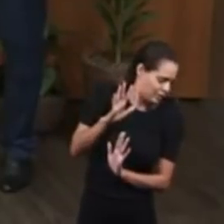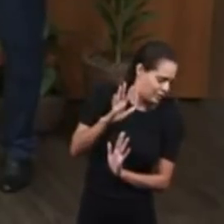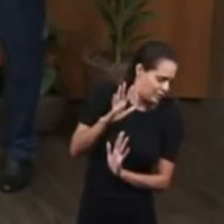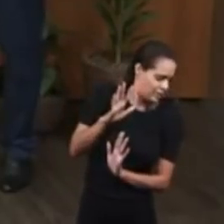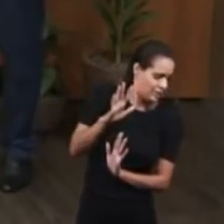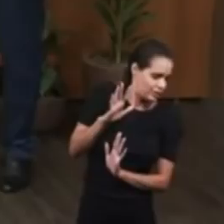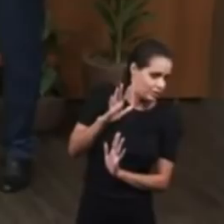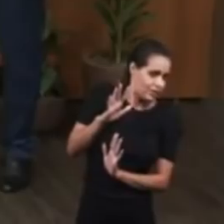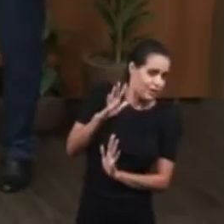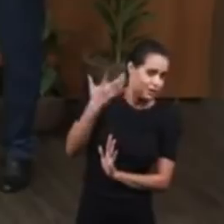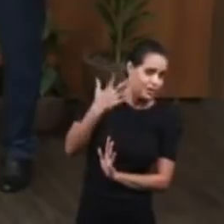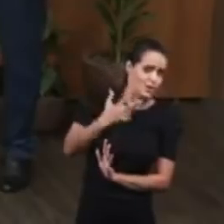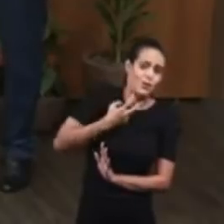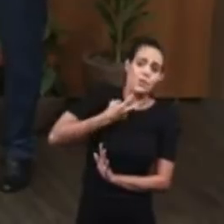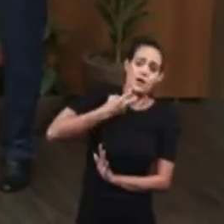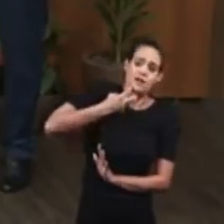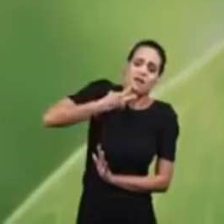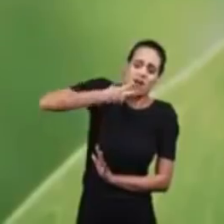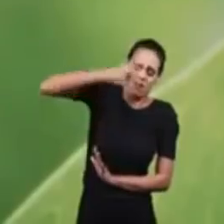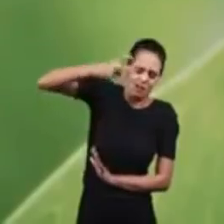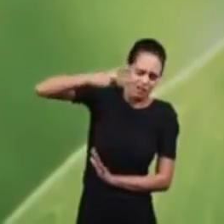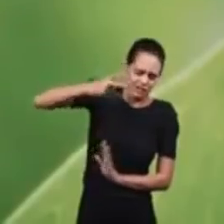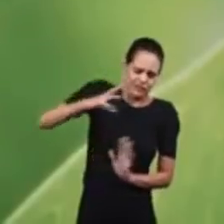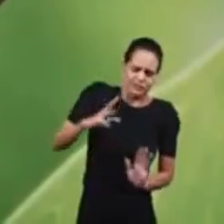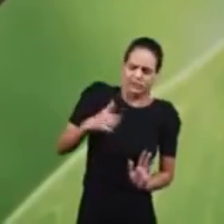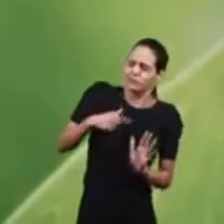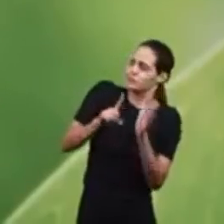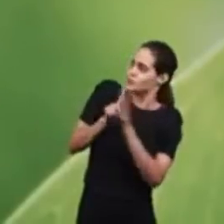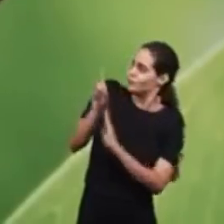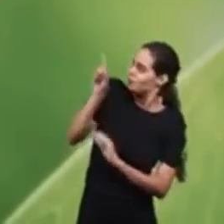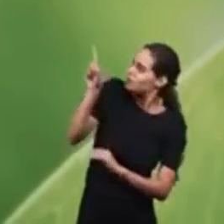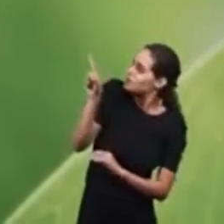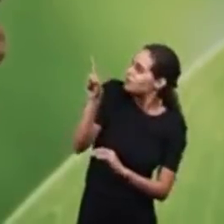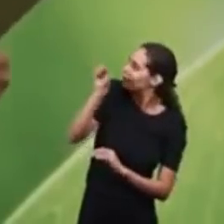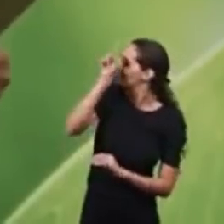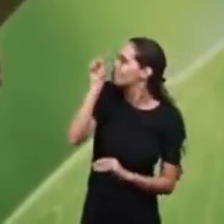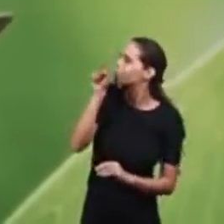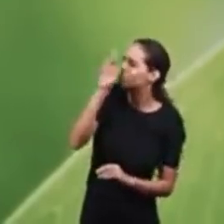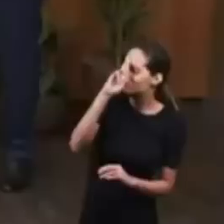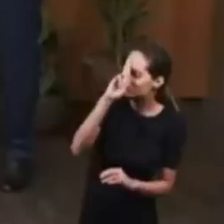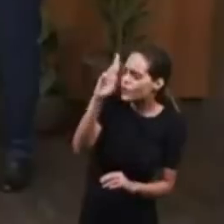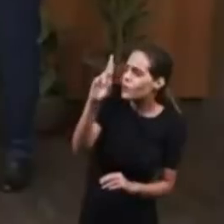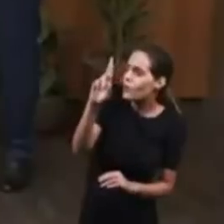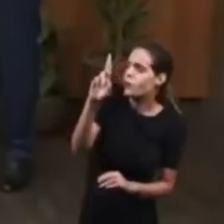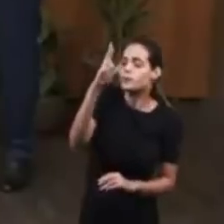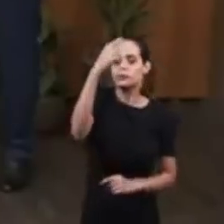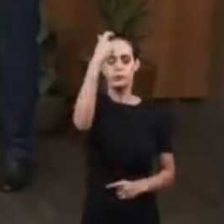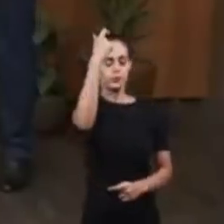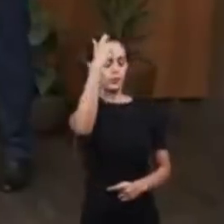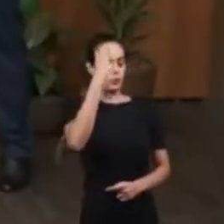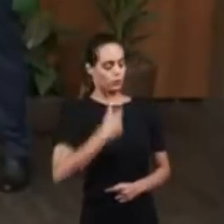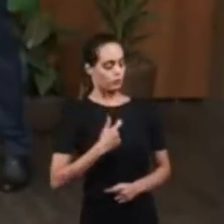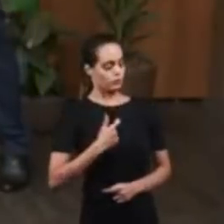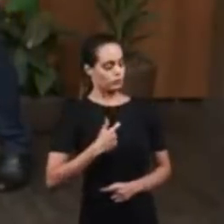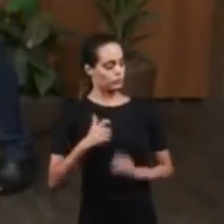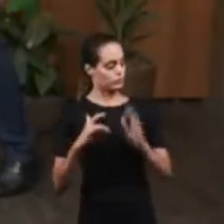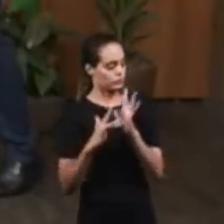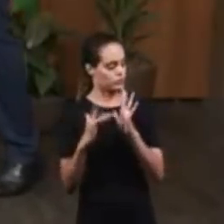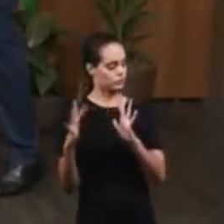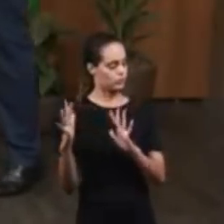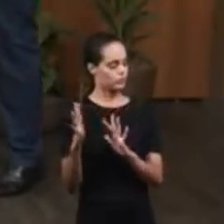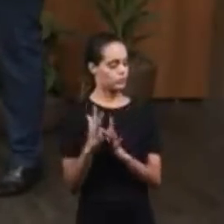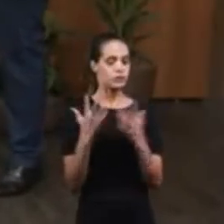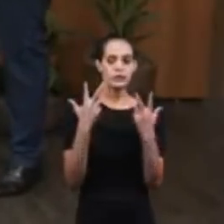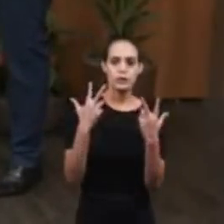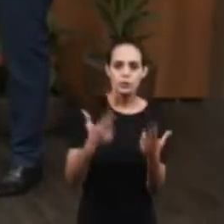are you, Lord? Then an answer came, I am Jesus. Just like how Joseph had said, I